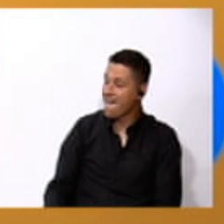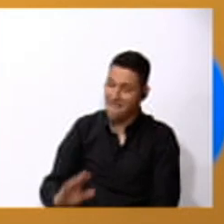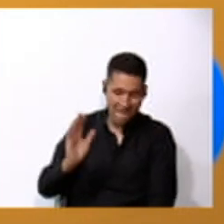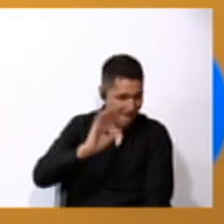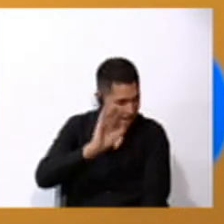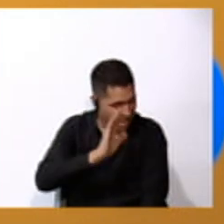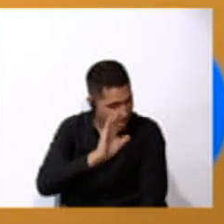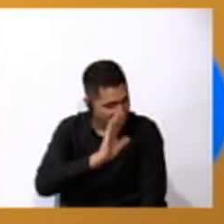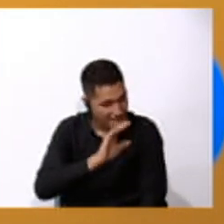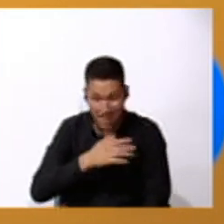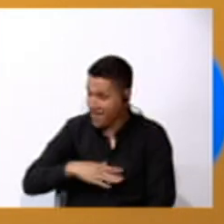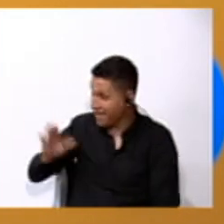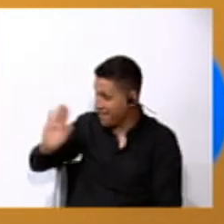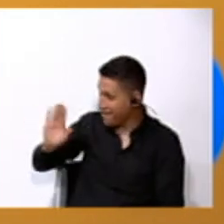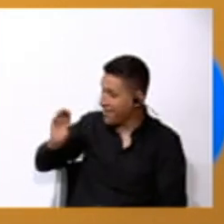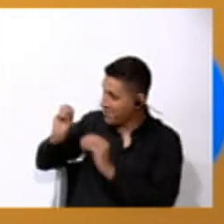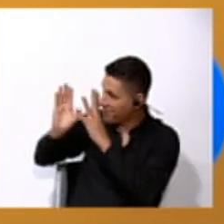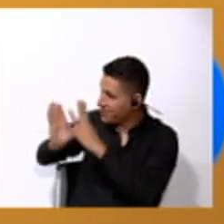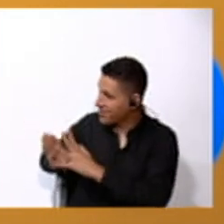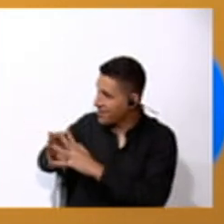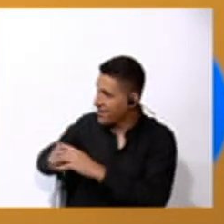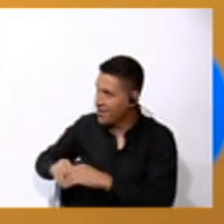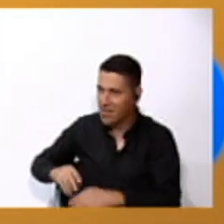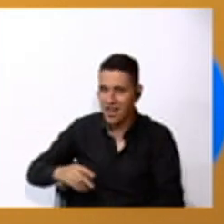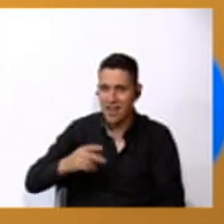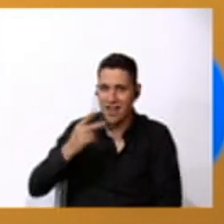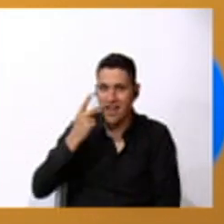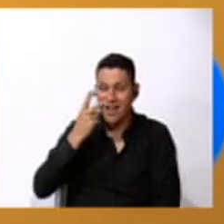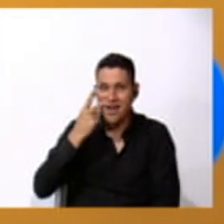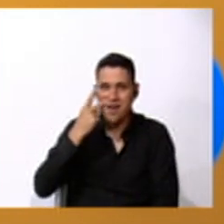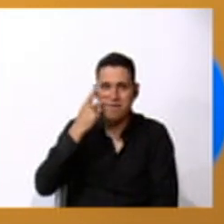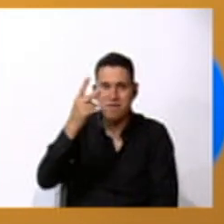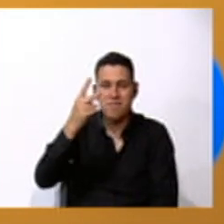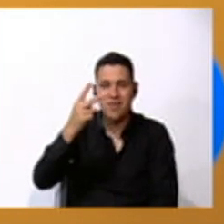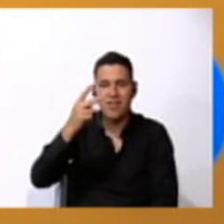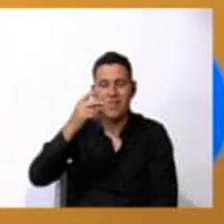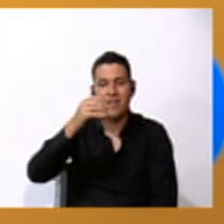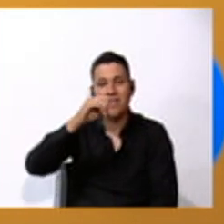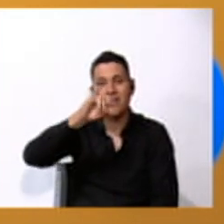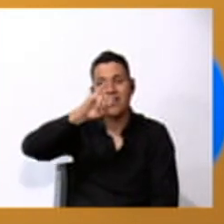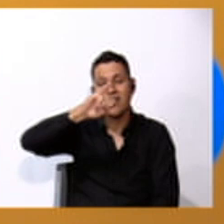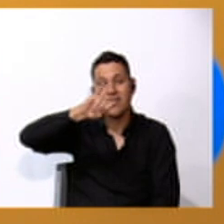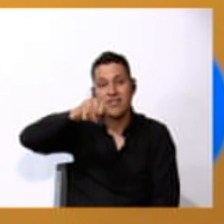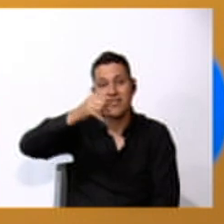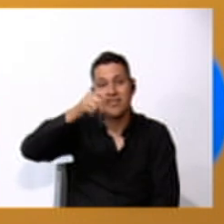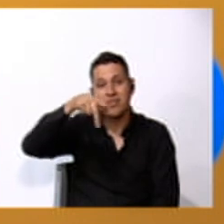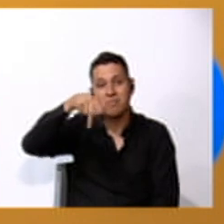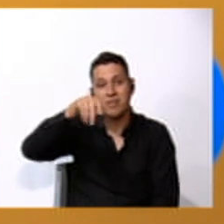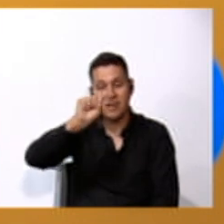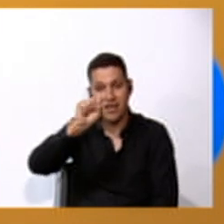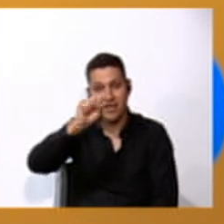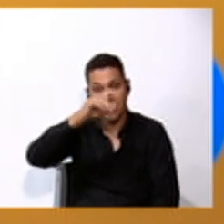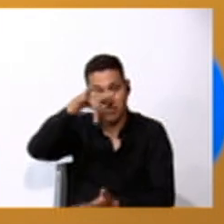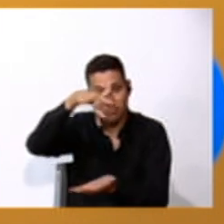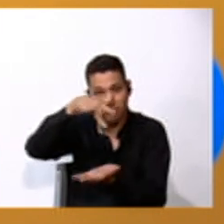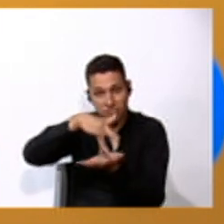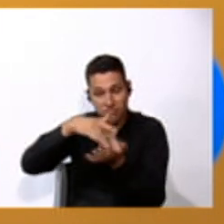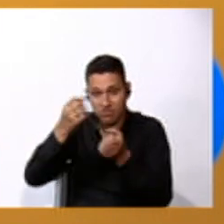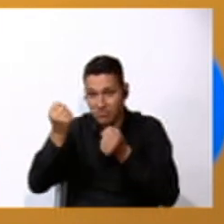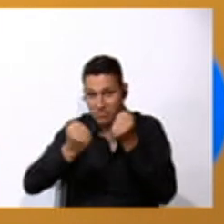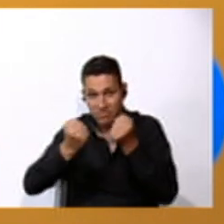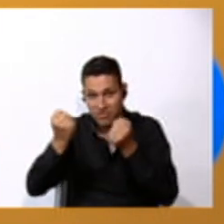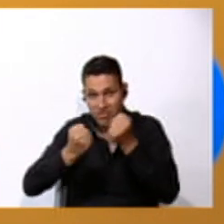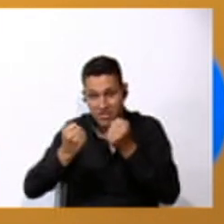teacher did you see the GPS wow it's great